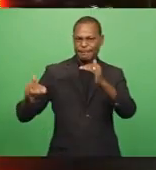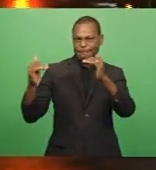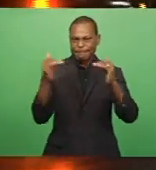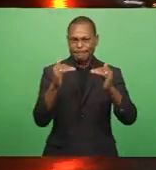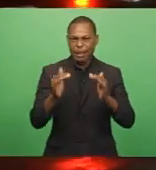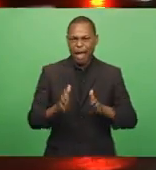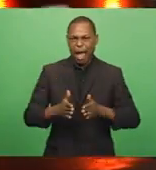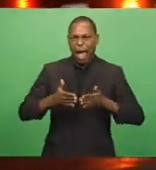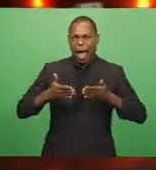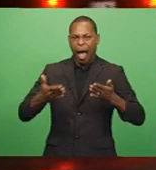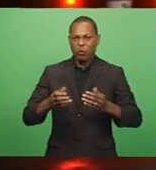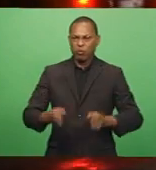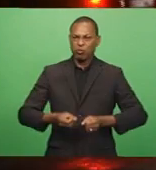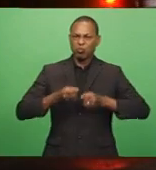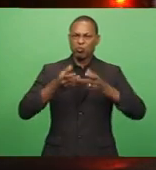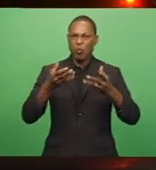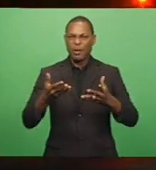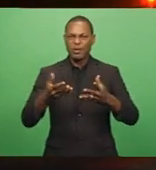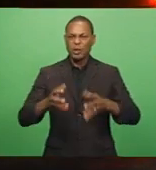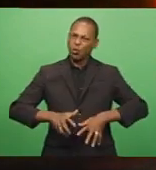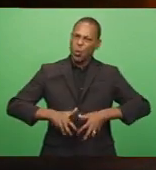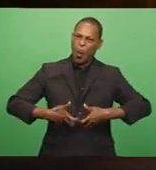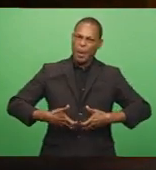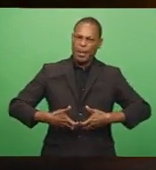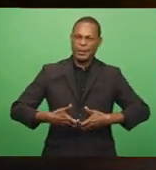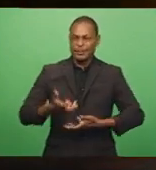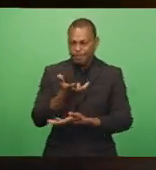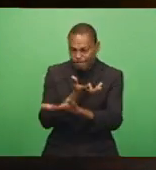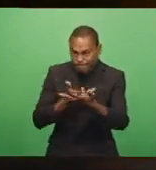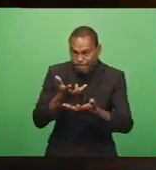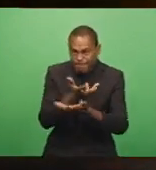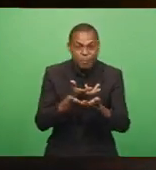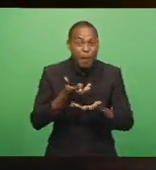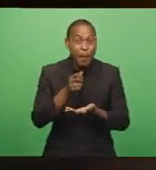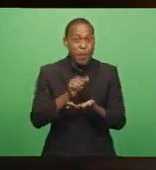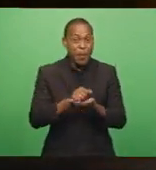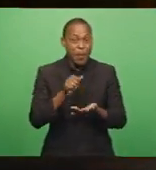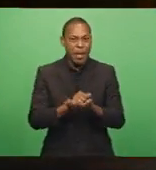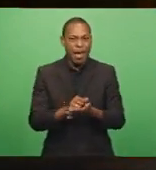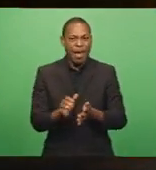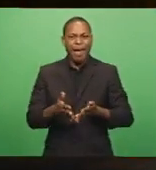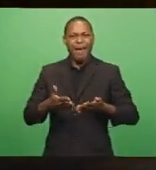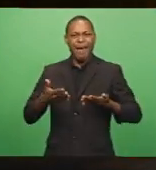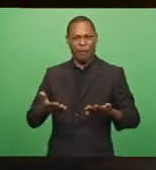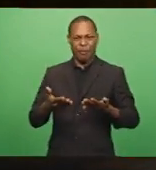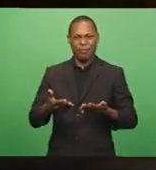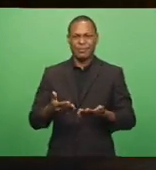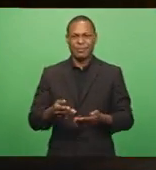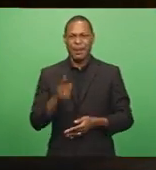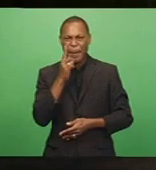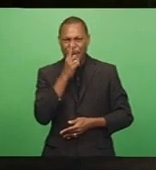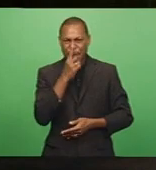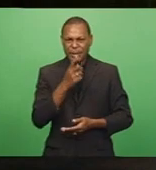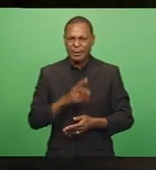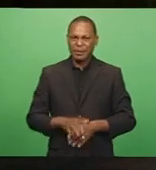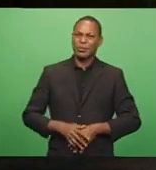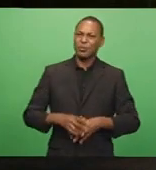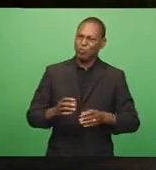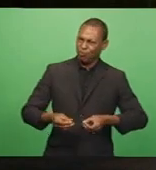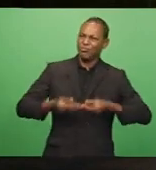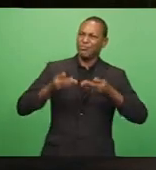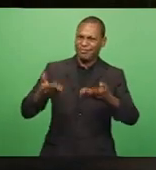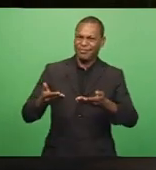their grievances and also ensure that proper discussions are held with relevant authorities to address their grievances or issues.